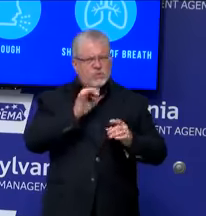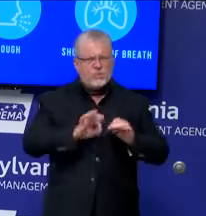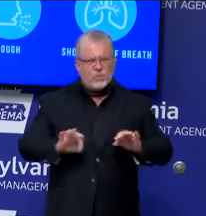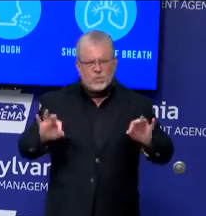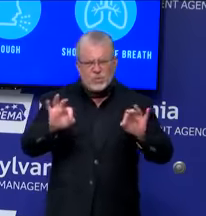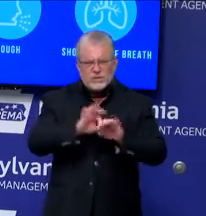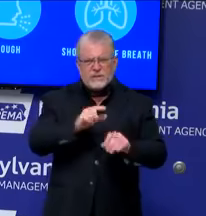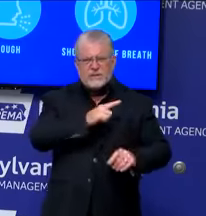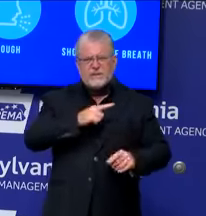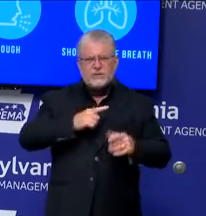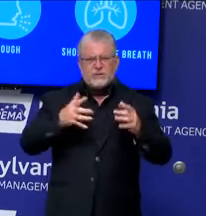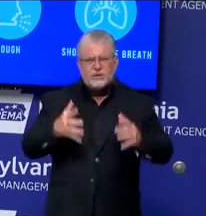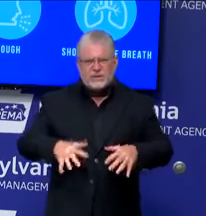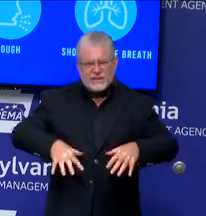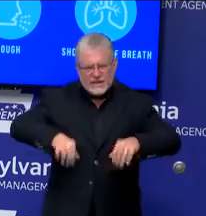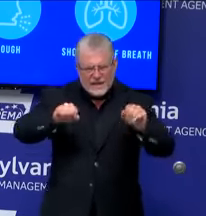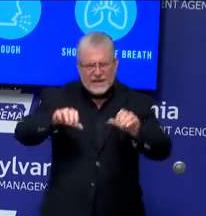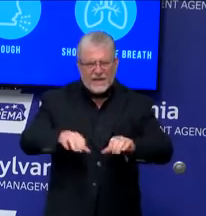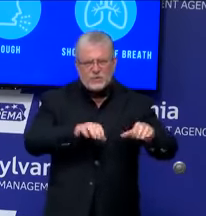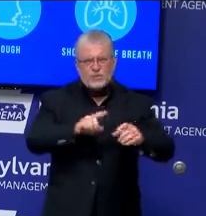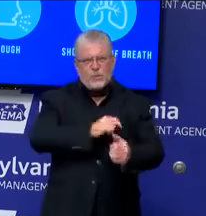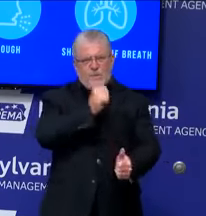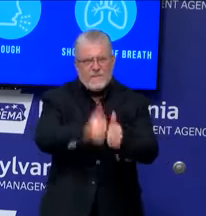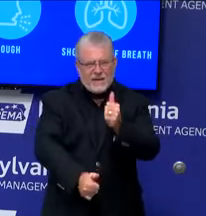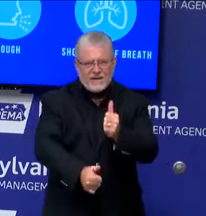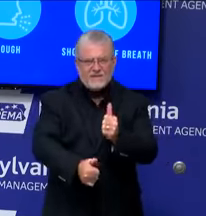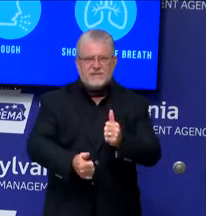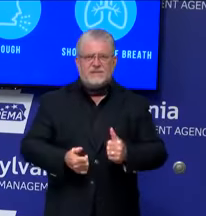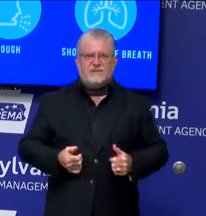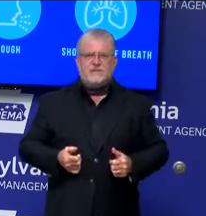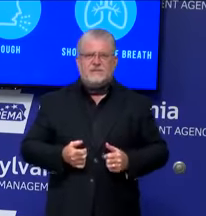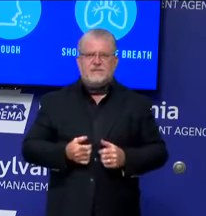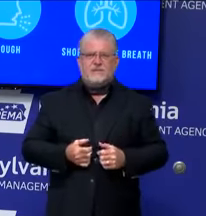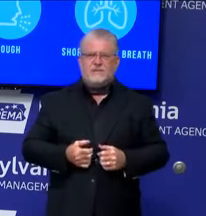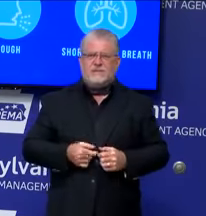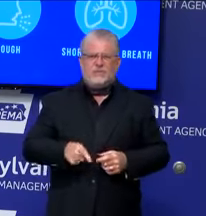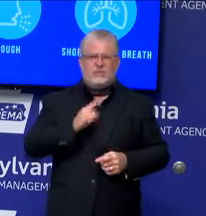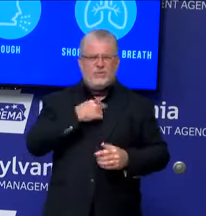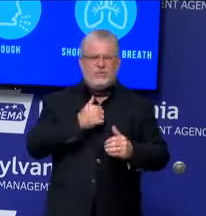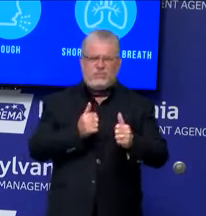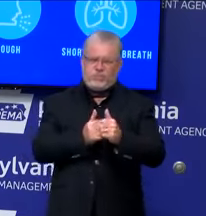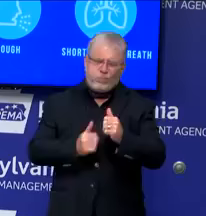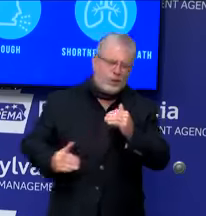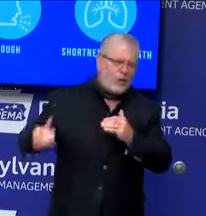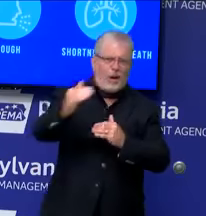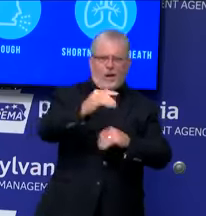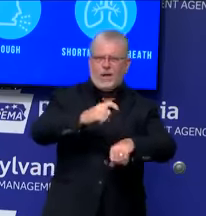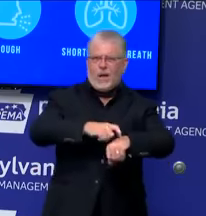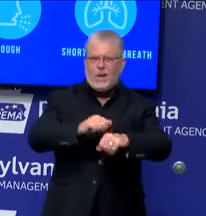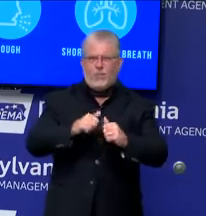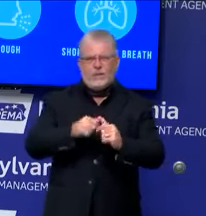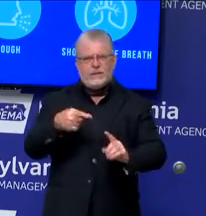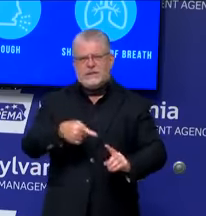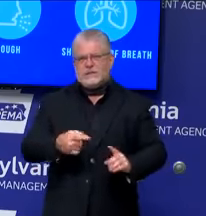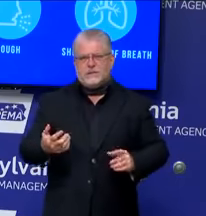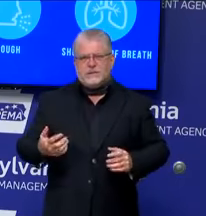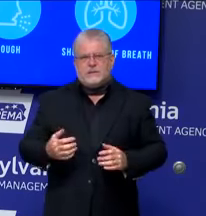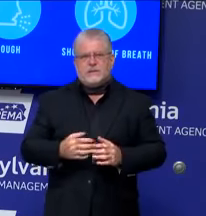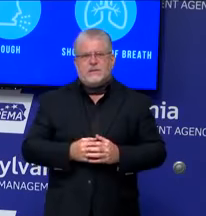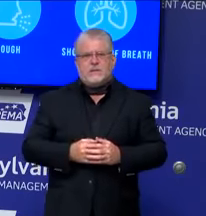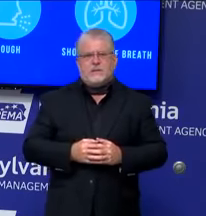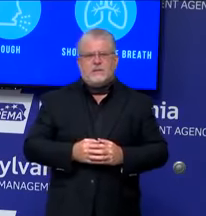and to pass that legislation. It's far beyond time that that be done. I think that there are many vulnerable groups